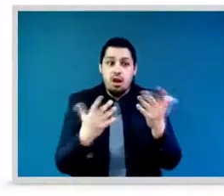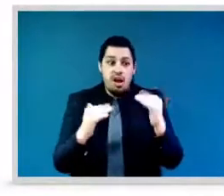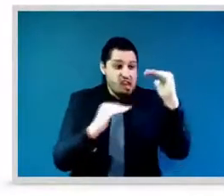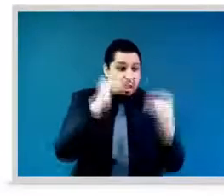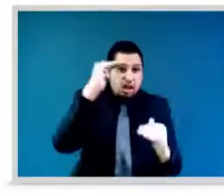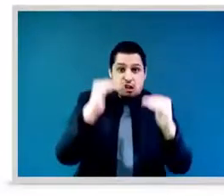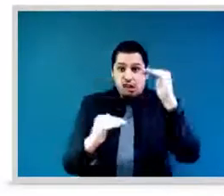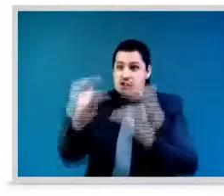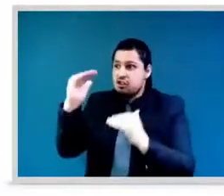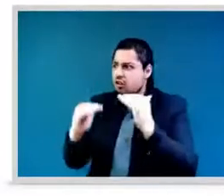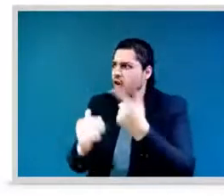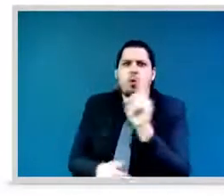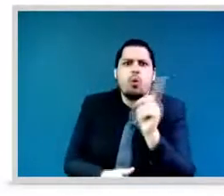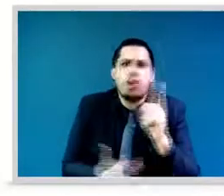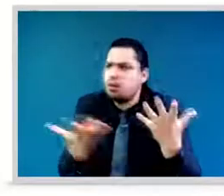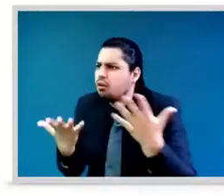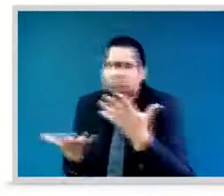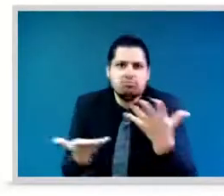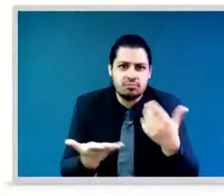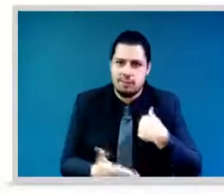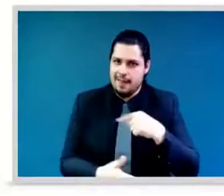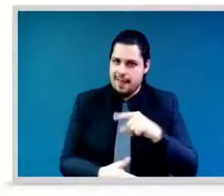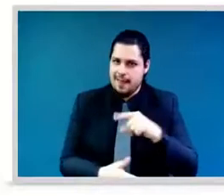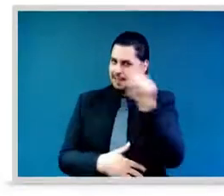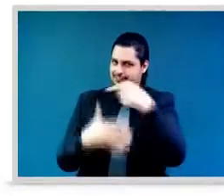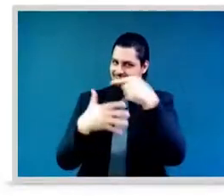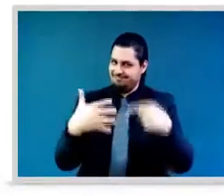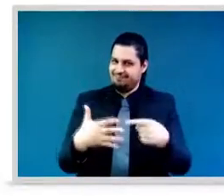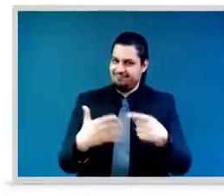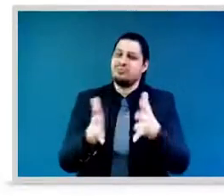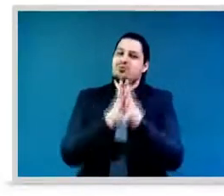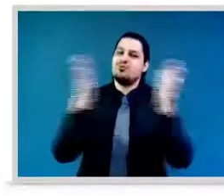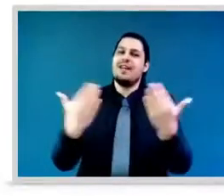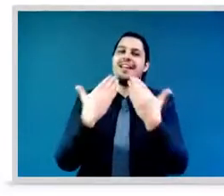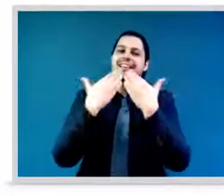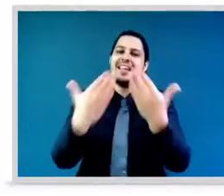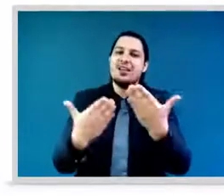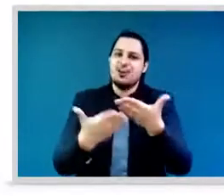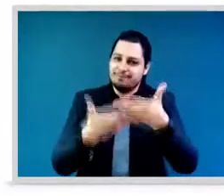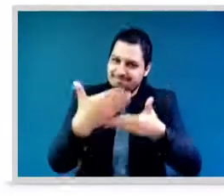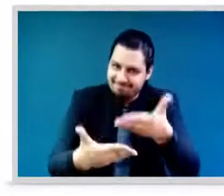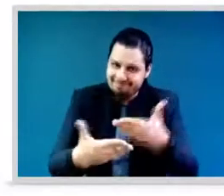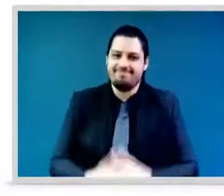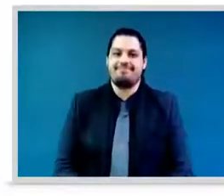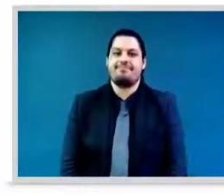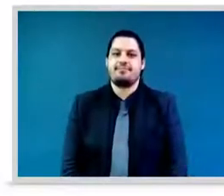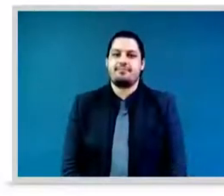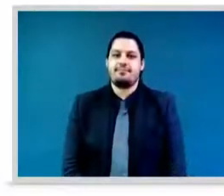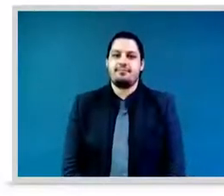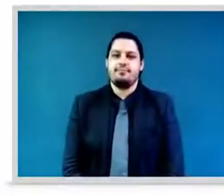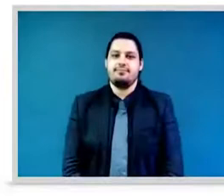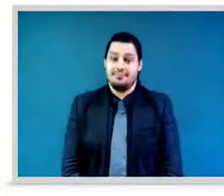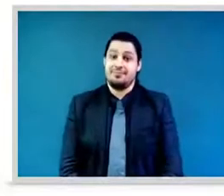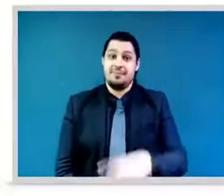thank you christy and let me just start by saying that it's both a pleasure and an honor for me to be part of this opening panel